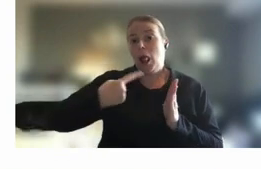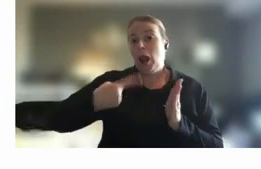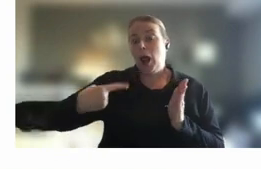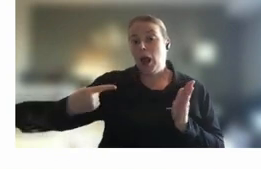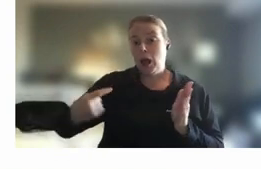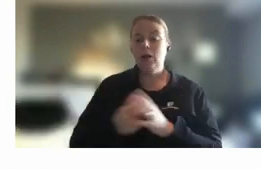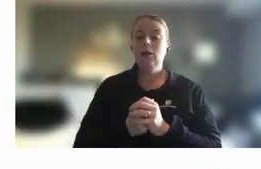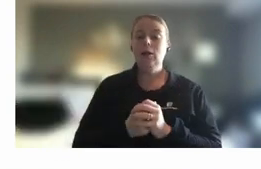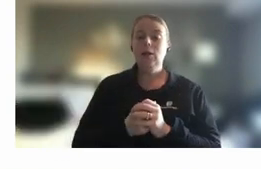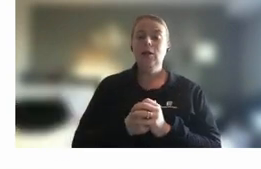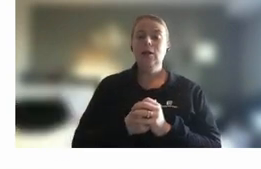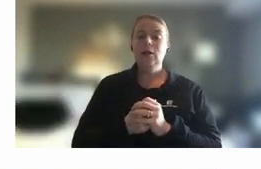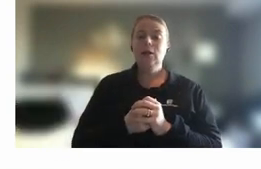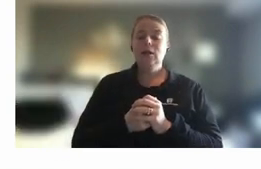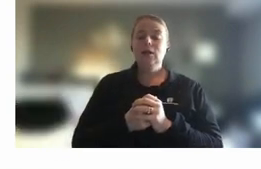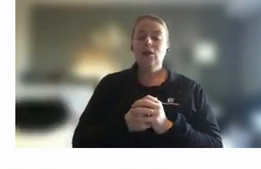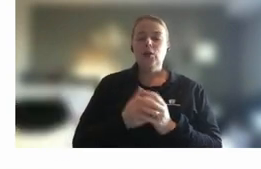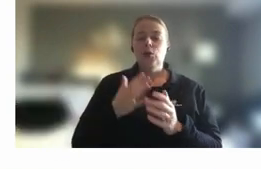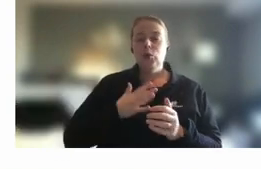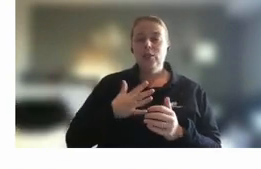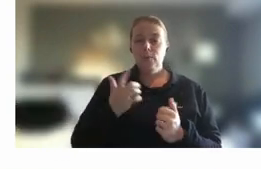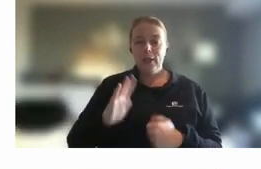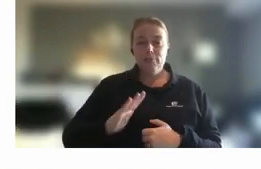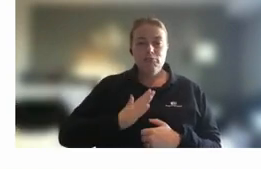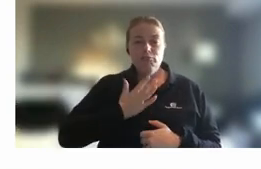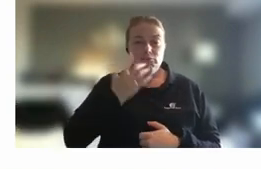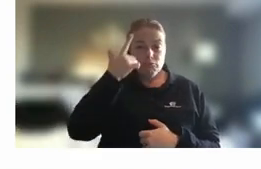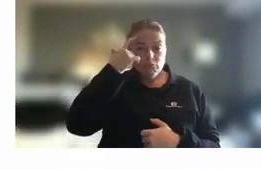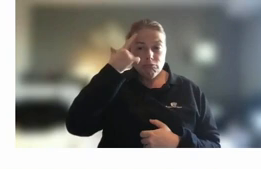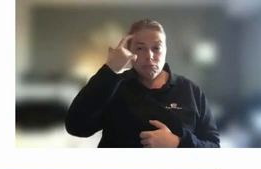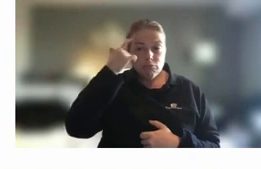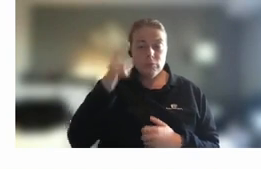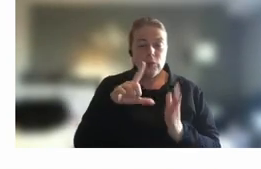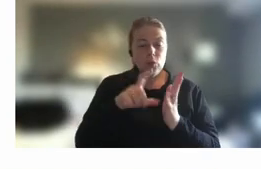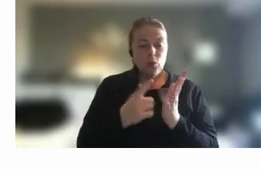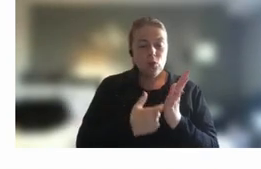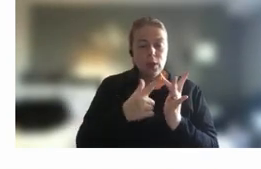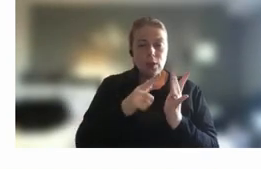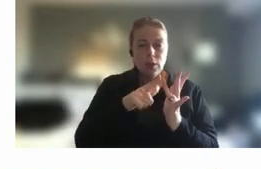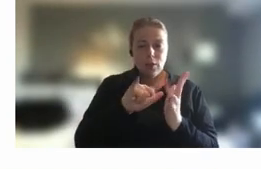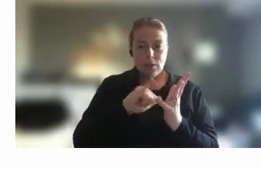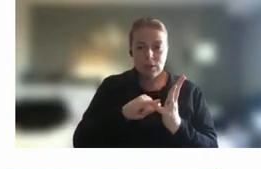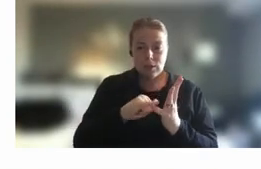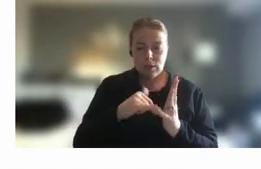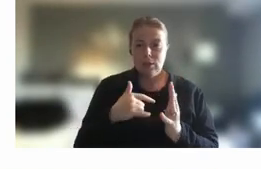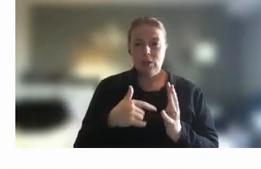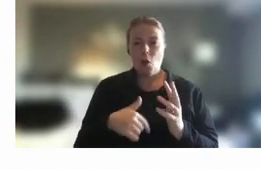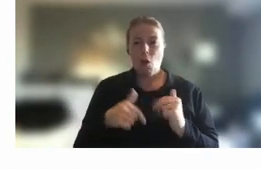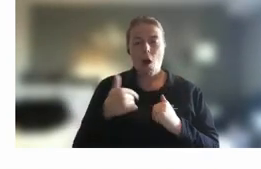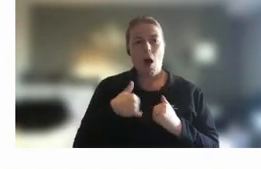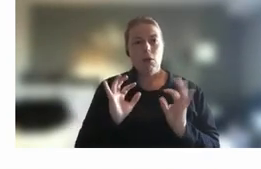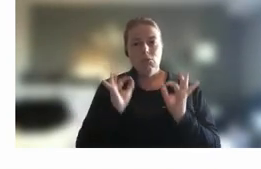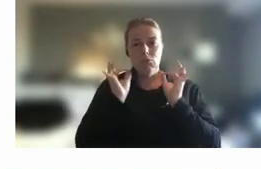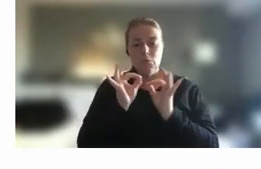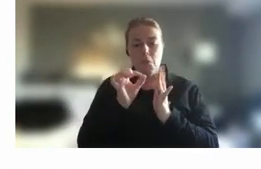being driven by curiosity so I look um I basically follow my nose on things like podcasts and books